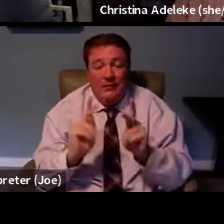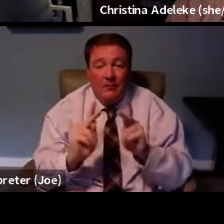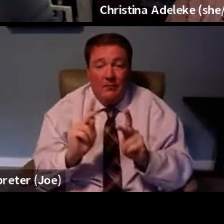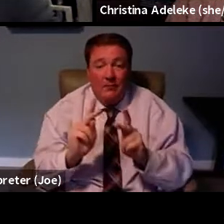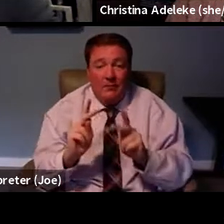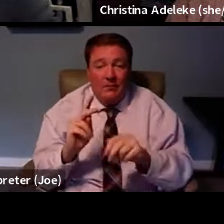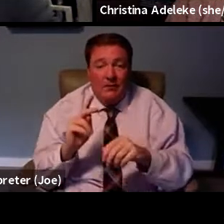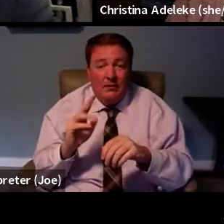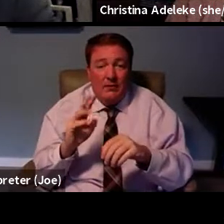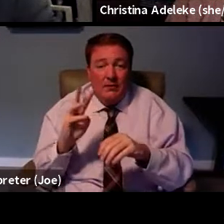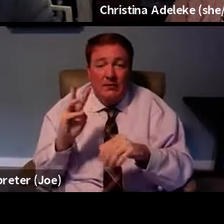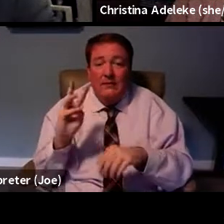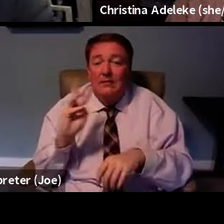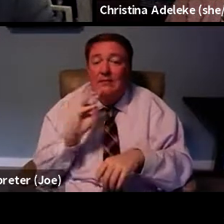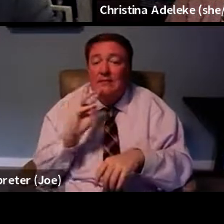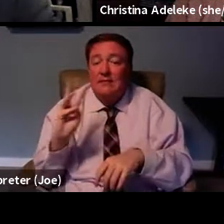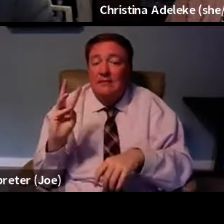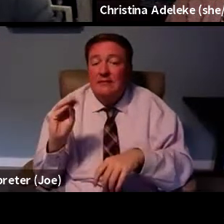60s and up.